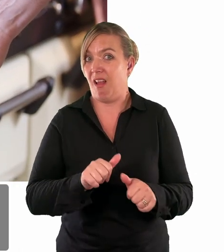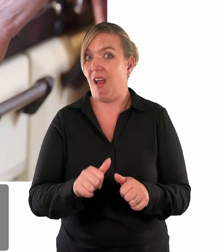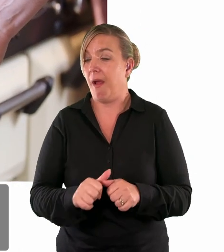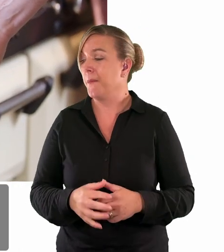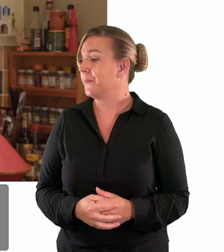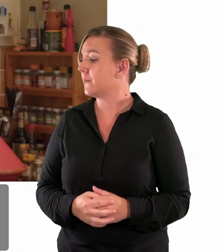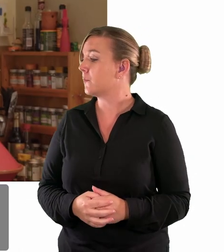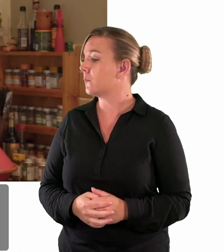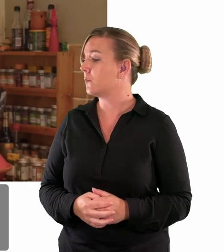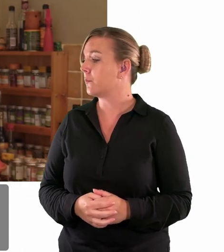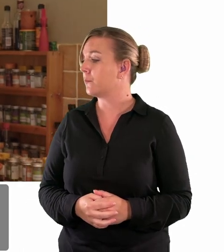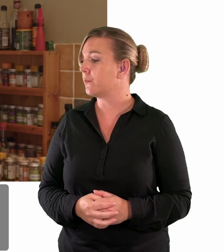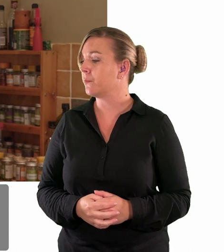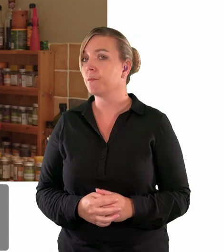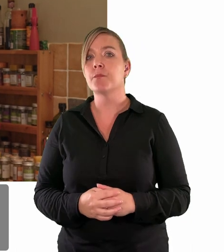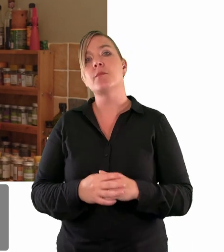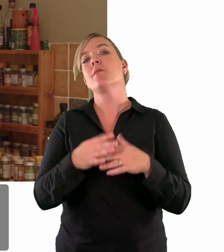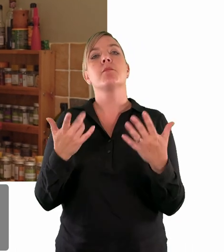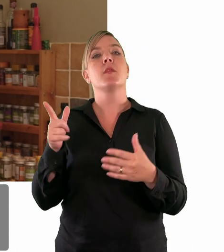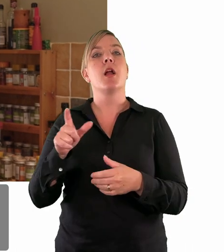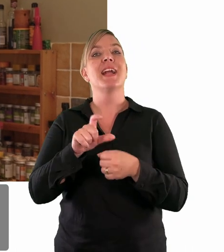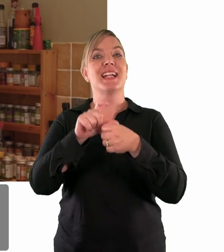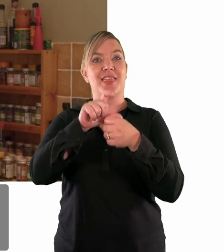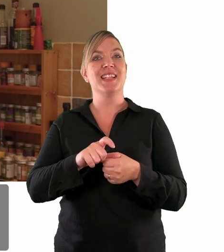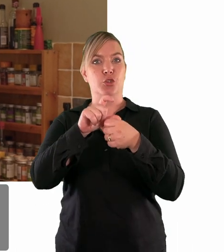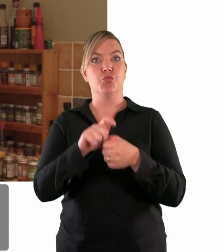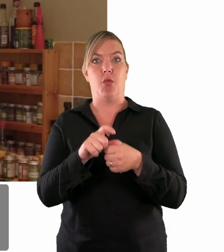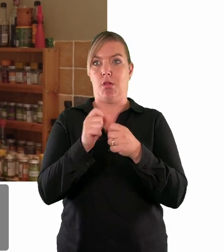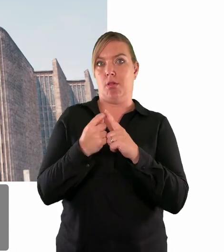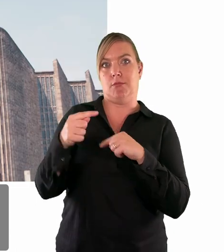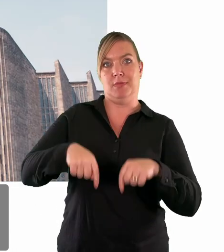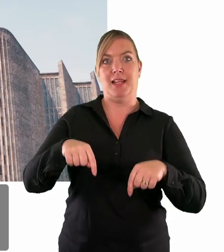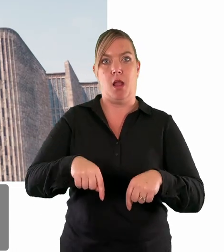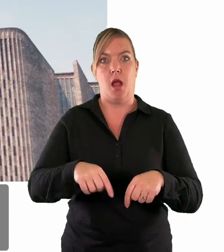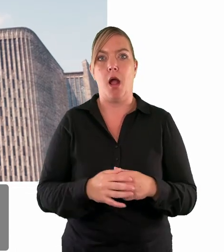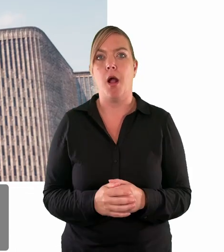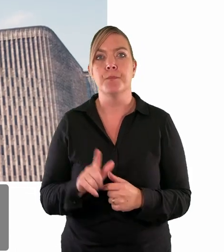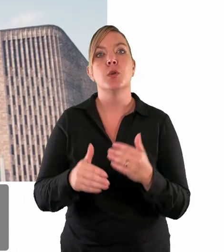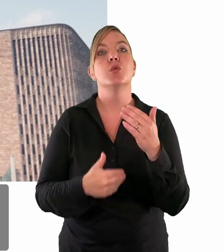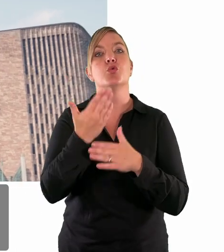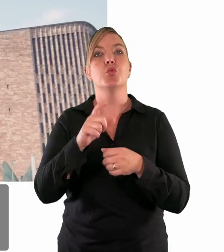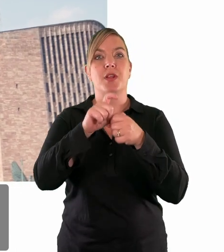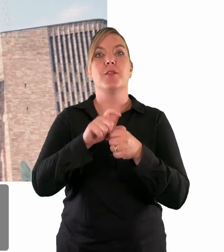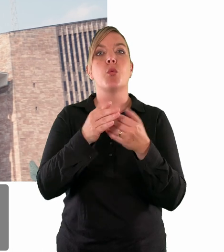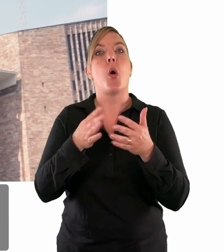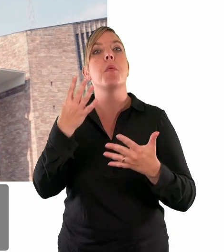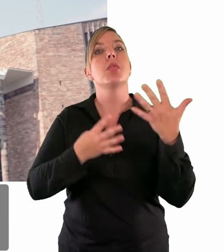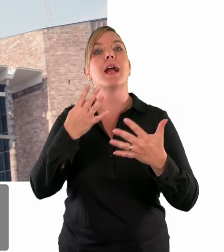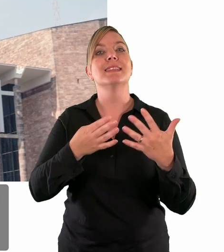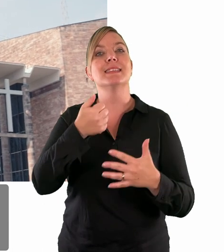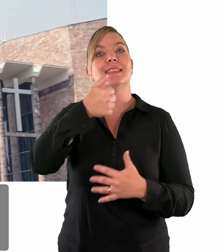so the cathedral which we're which we're just uh by here the new cathedral was opened in 1962